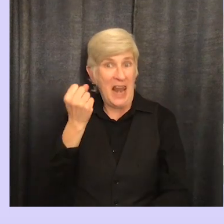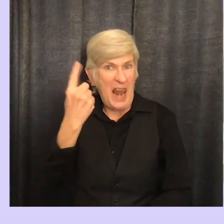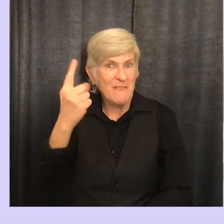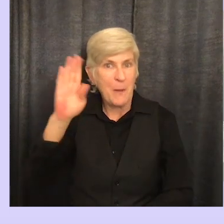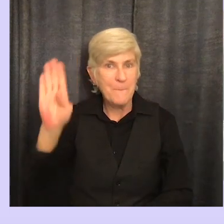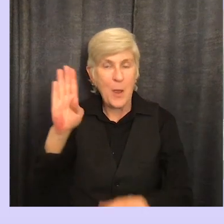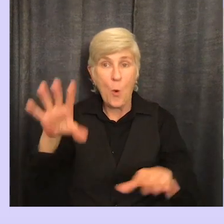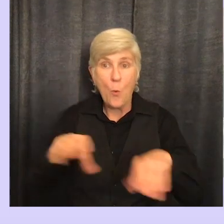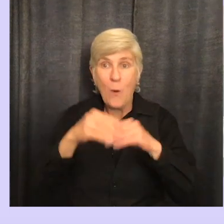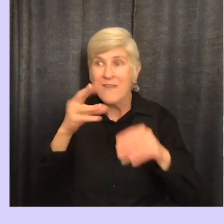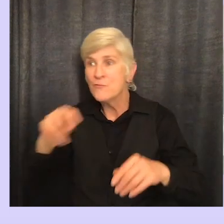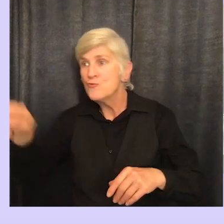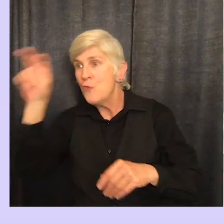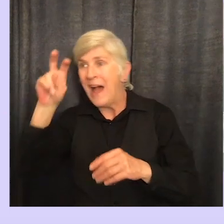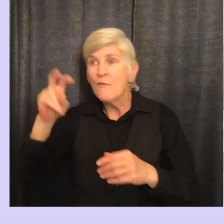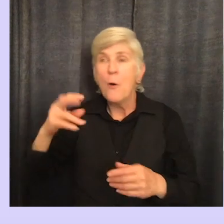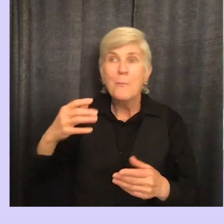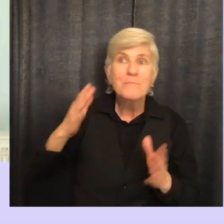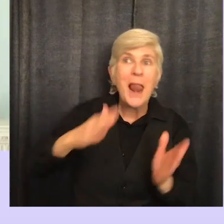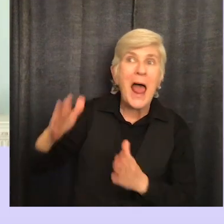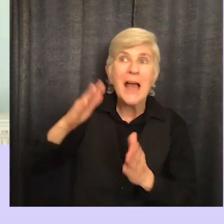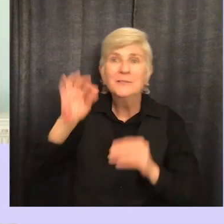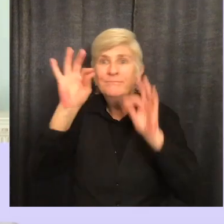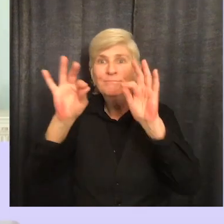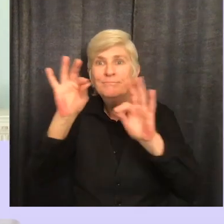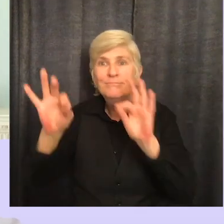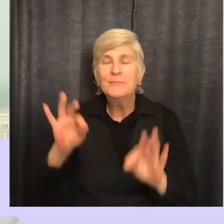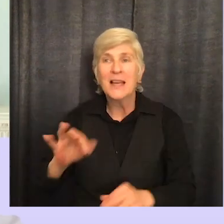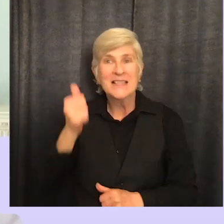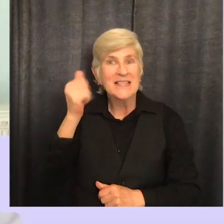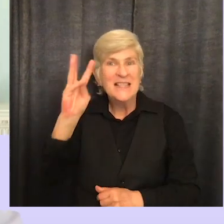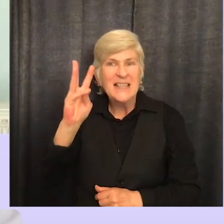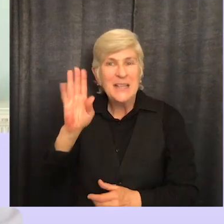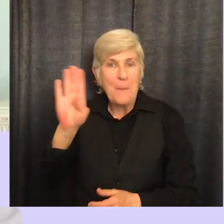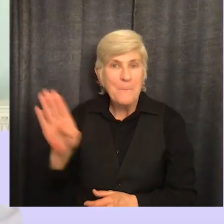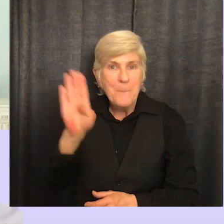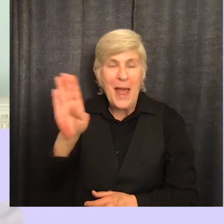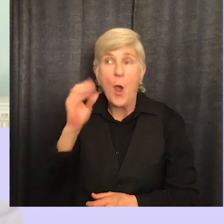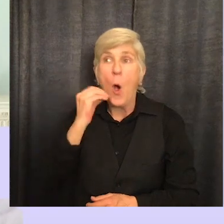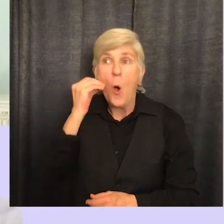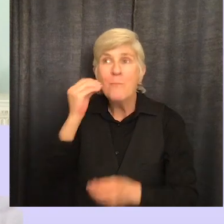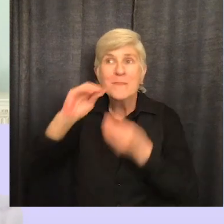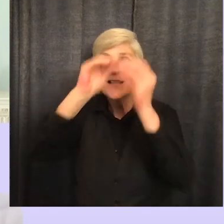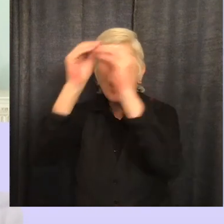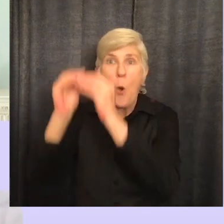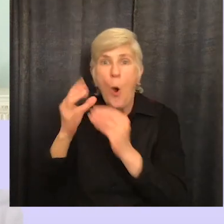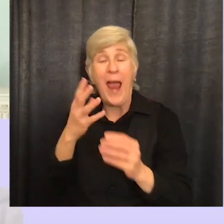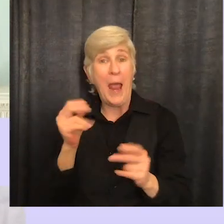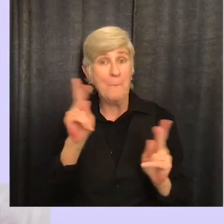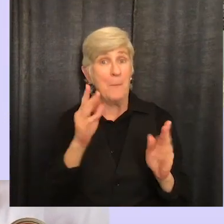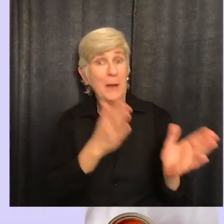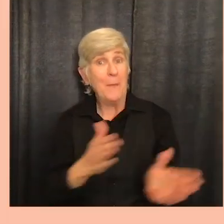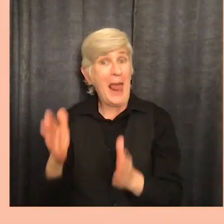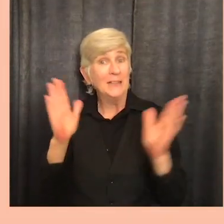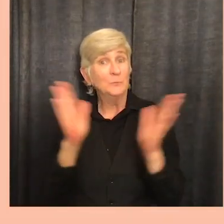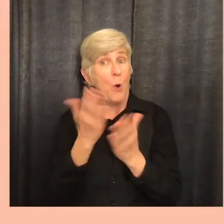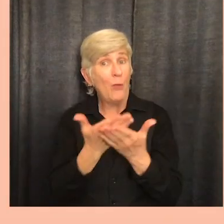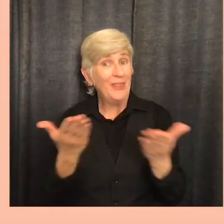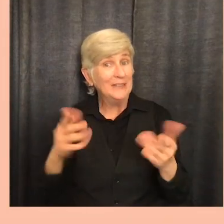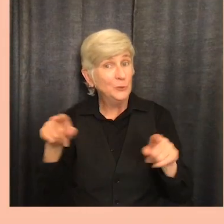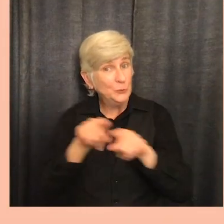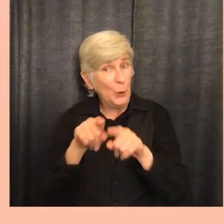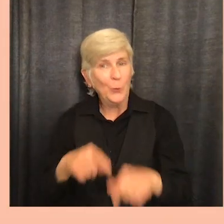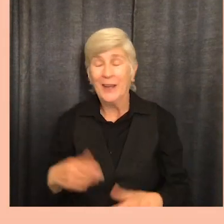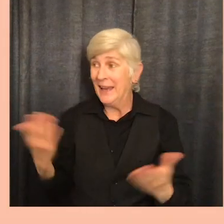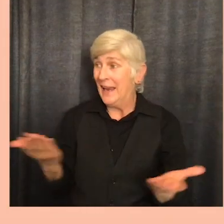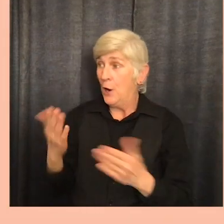billion wedding and travel pins last year, 16 billion home decor pins, and they're planning small stuff too. Here in the US,